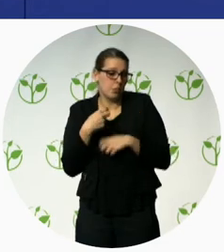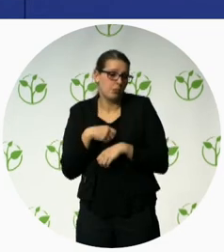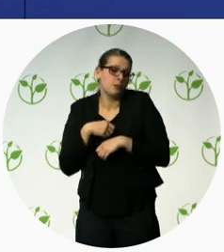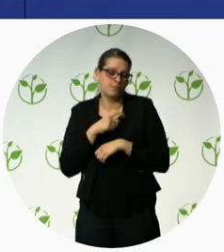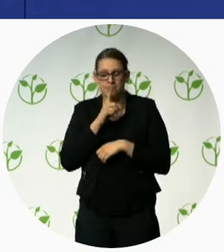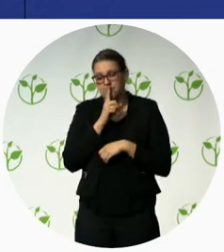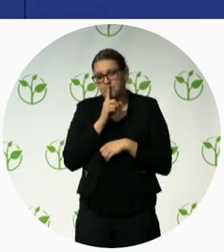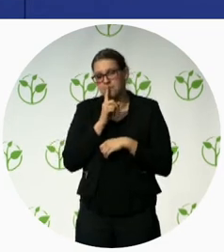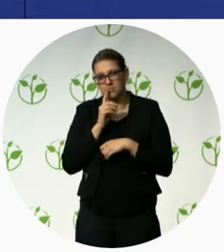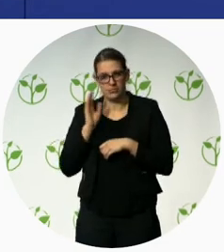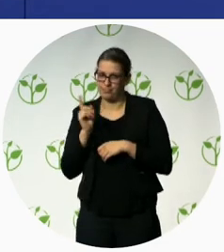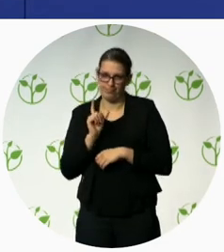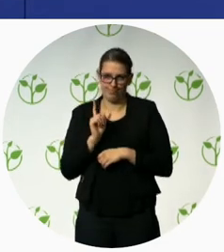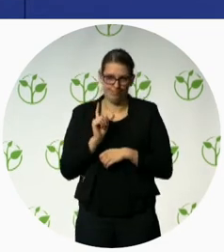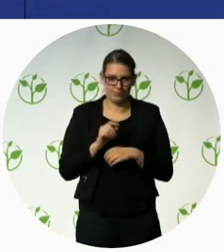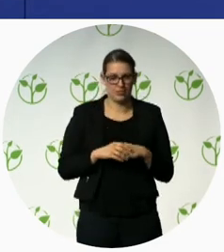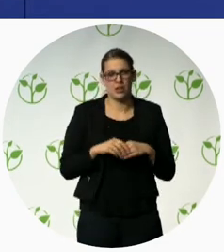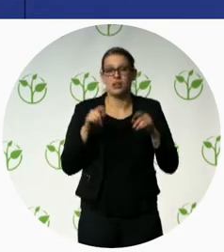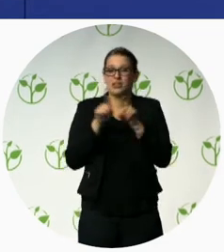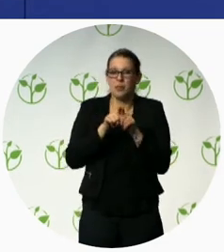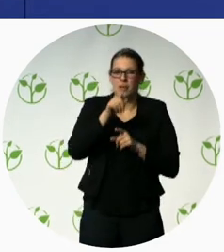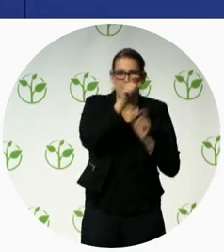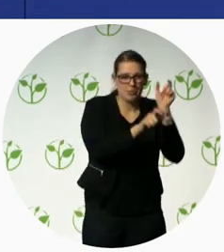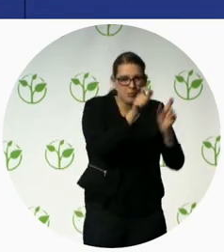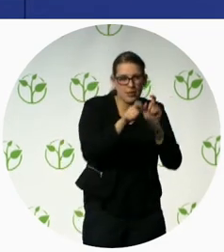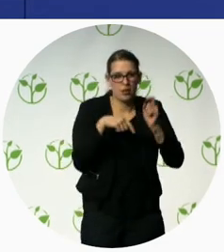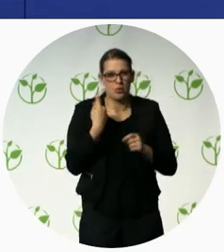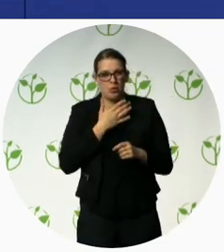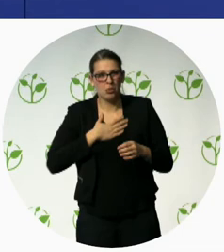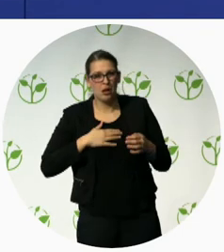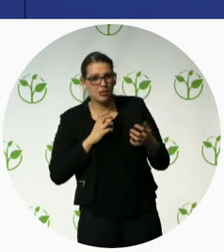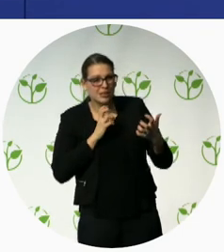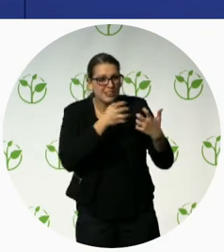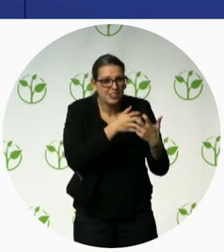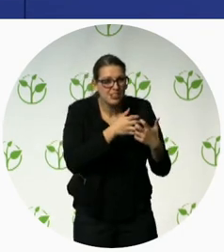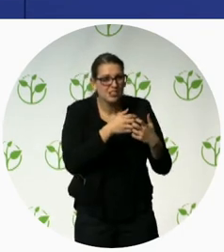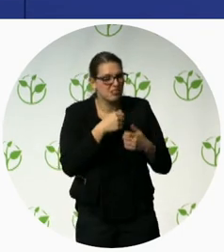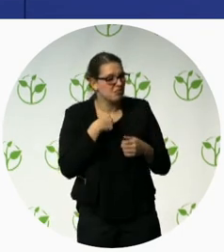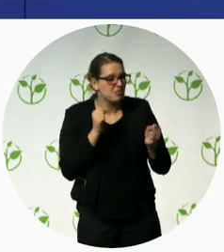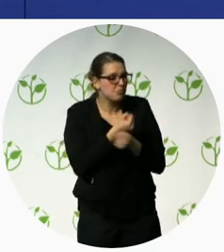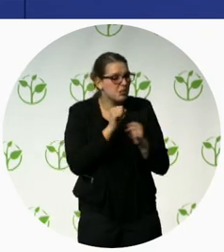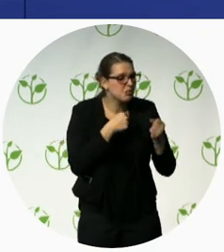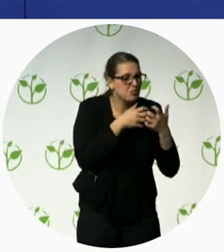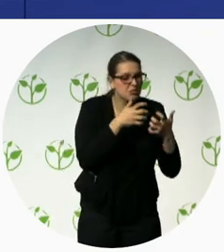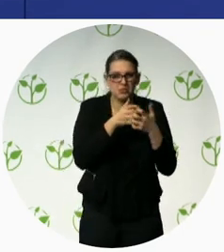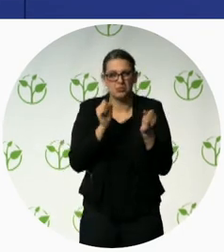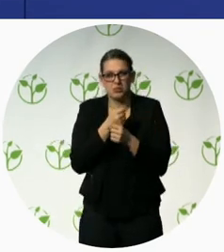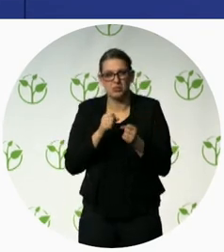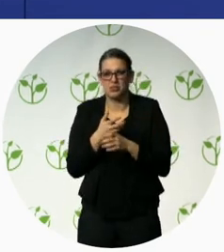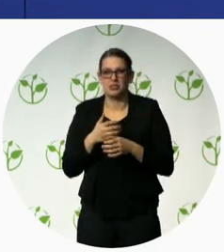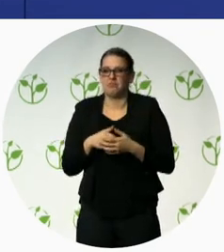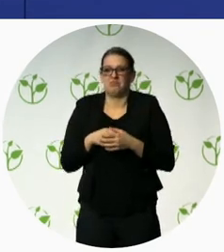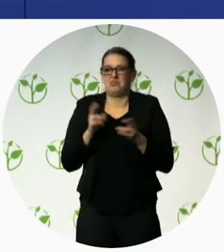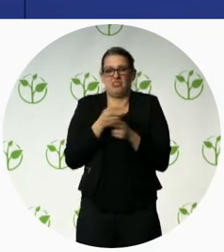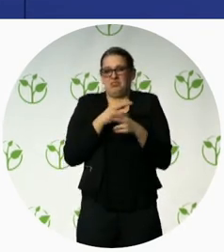overridden by challenges. They feel if we can't do it, they can't do it. So always pass on an energy saying that it's not a big deal, you can